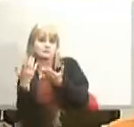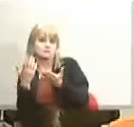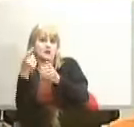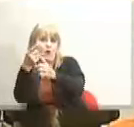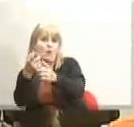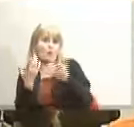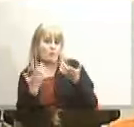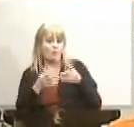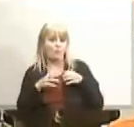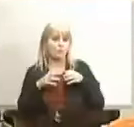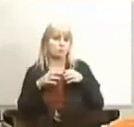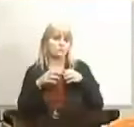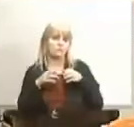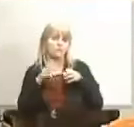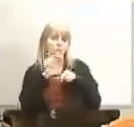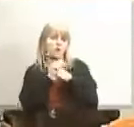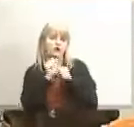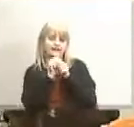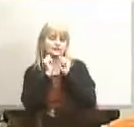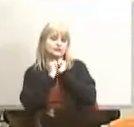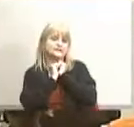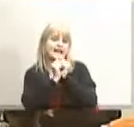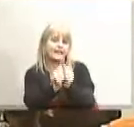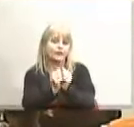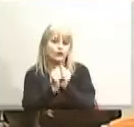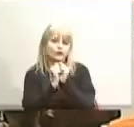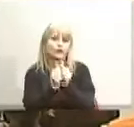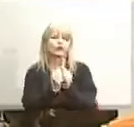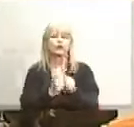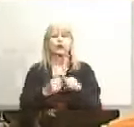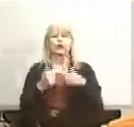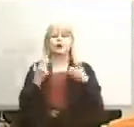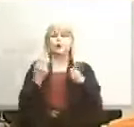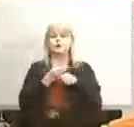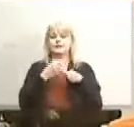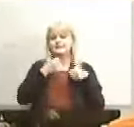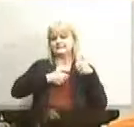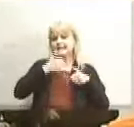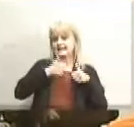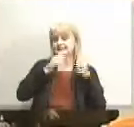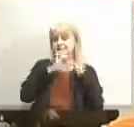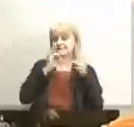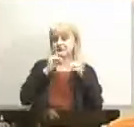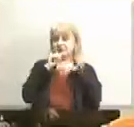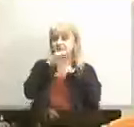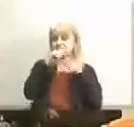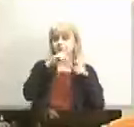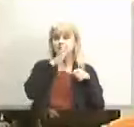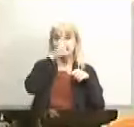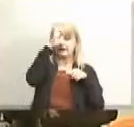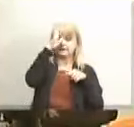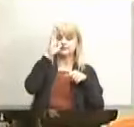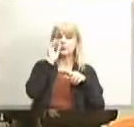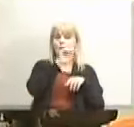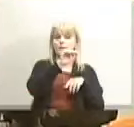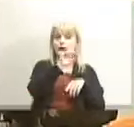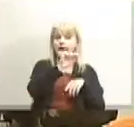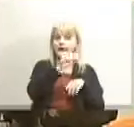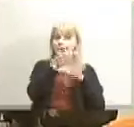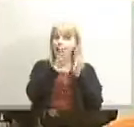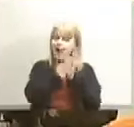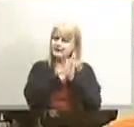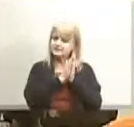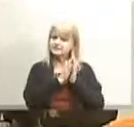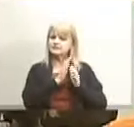or a program that's being used where text messages go to parents to remind them to ask